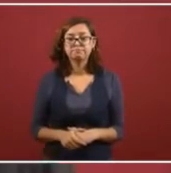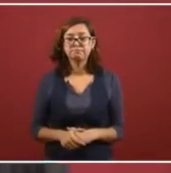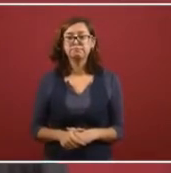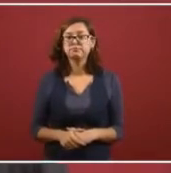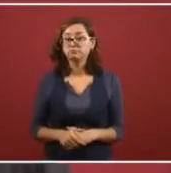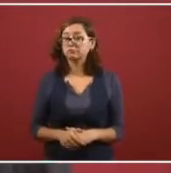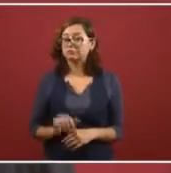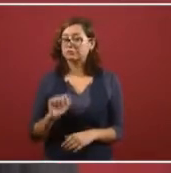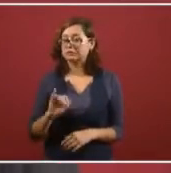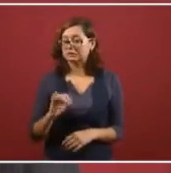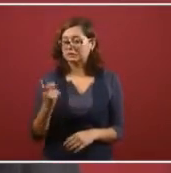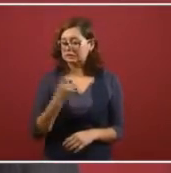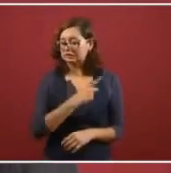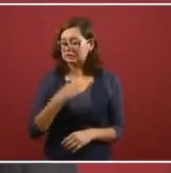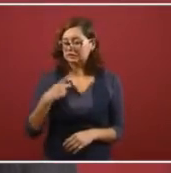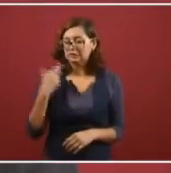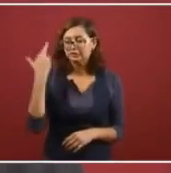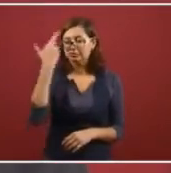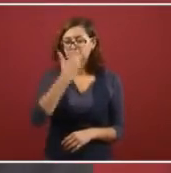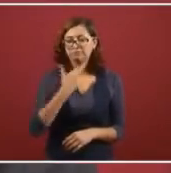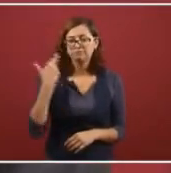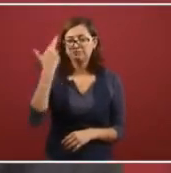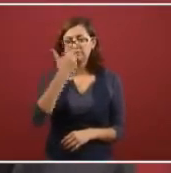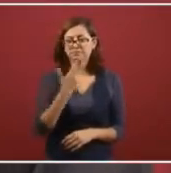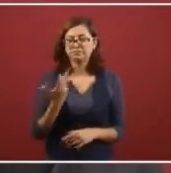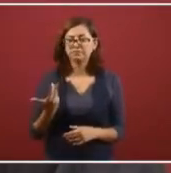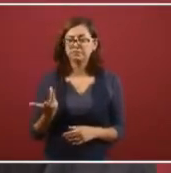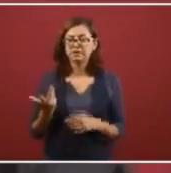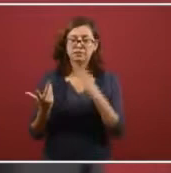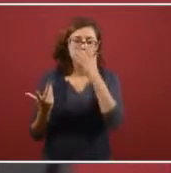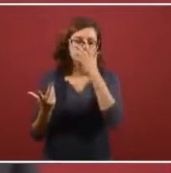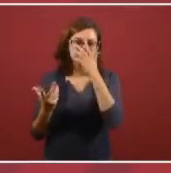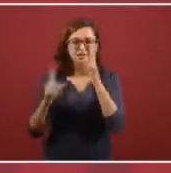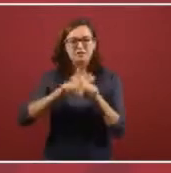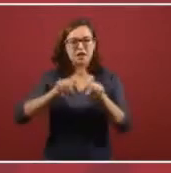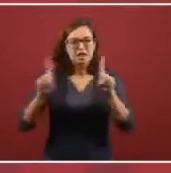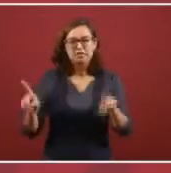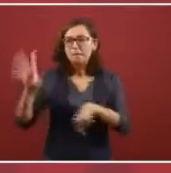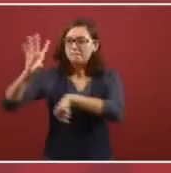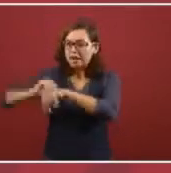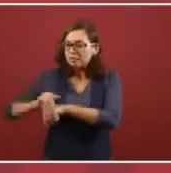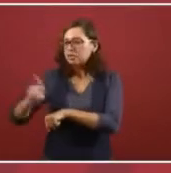They could consider it. But a casino?